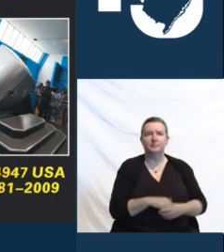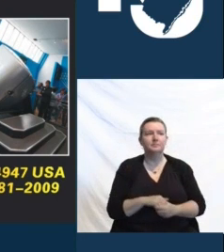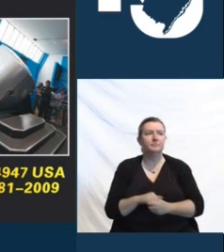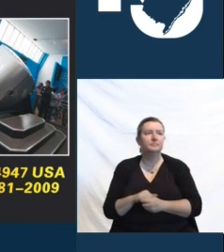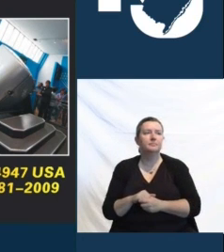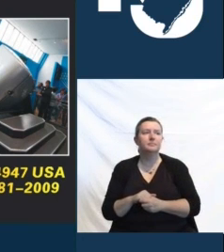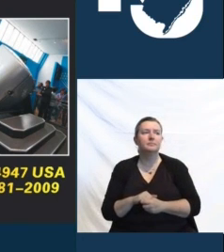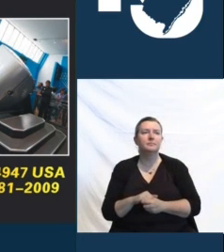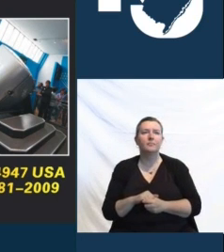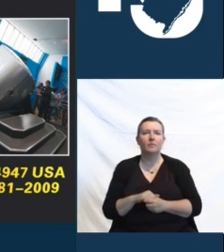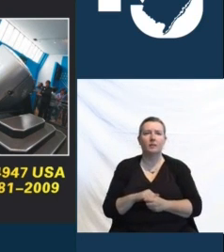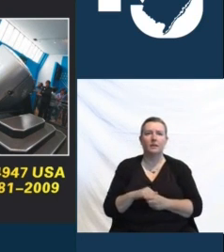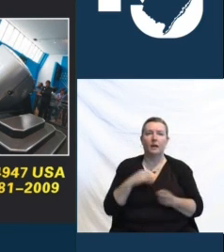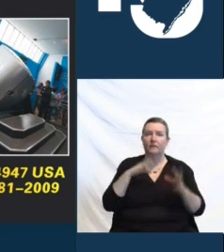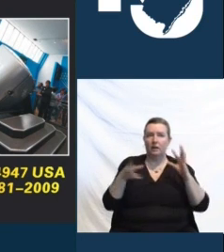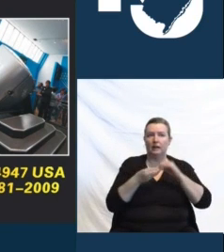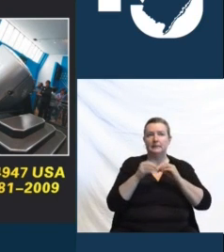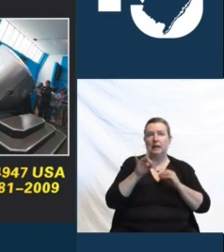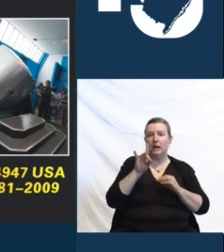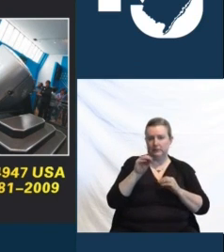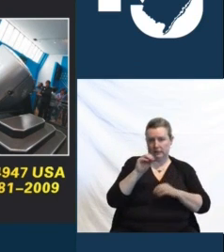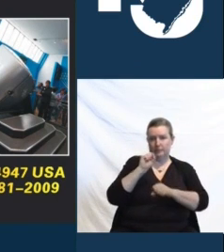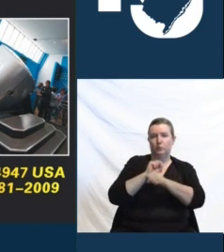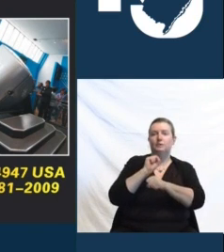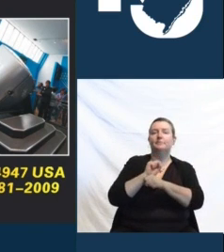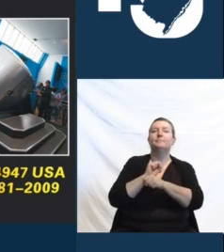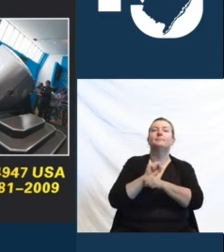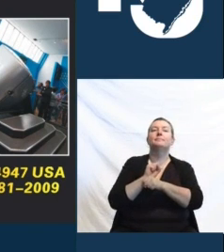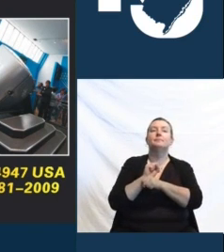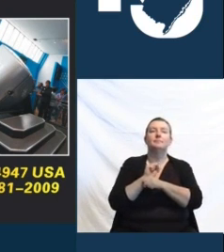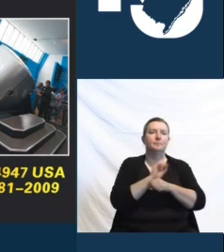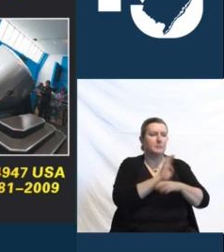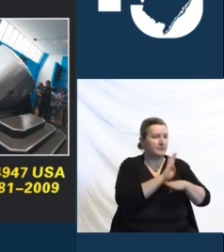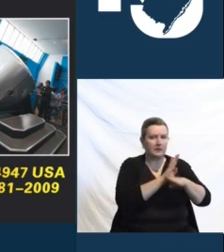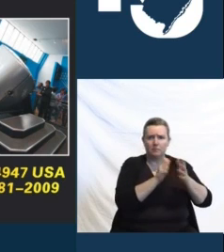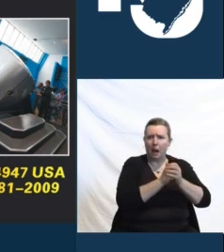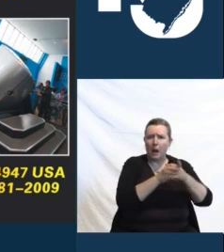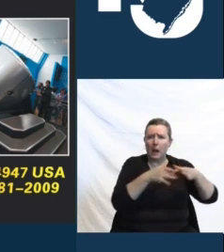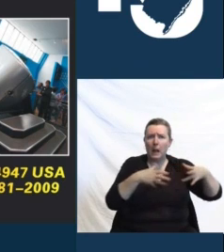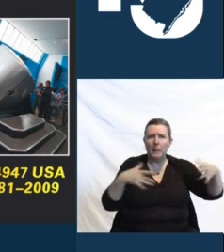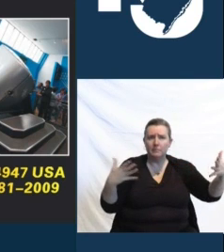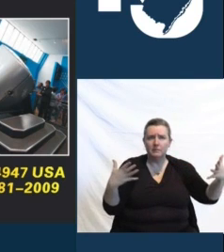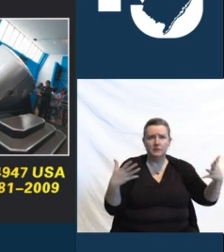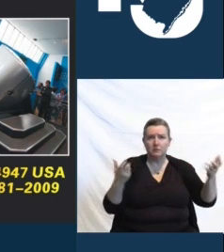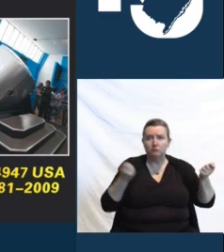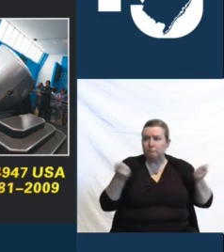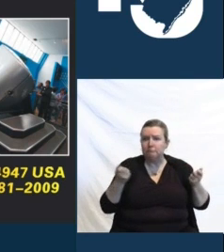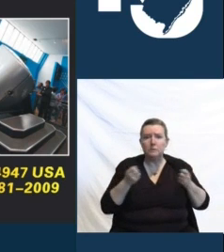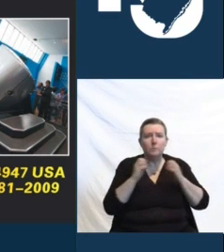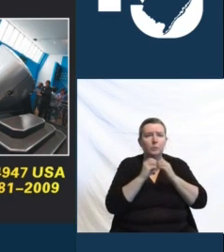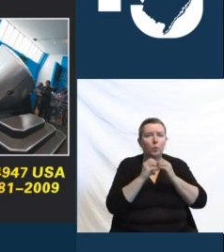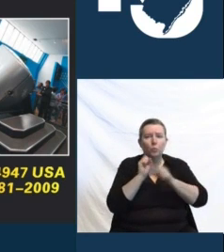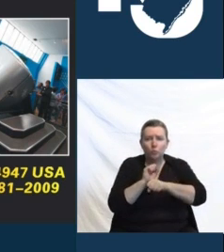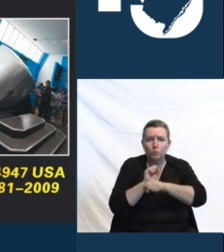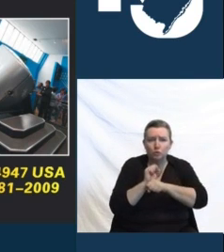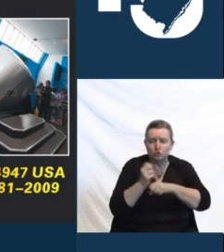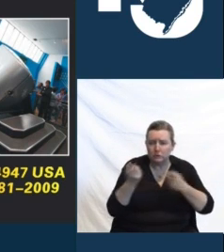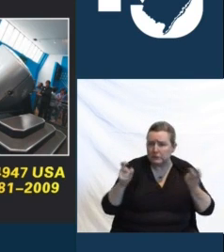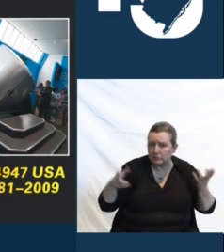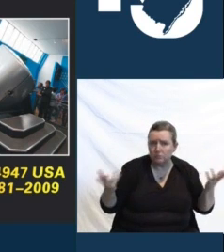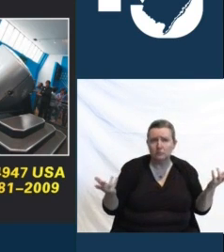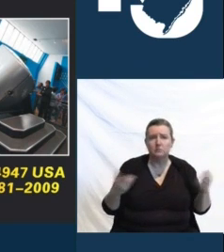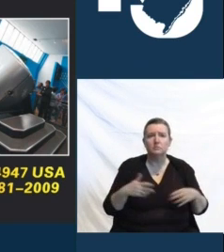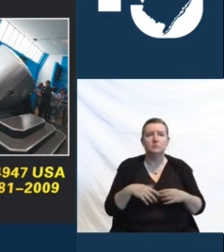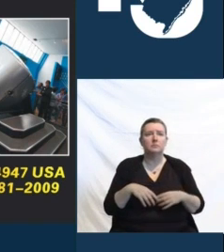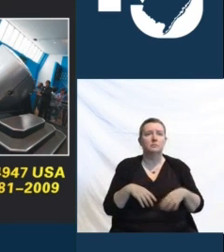employees and his business continually expanding, Frank knew he would need to bring on additional talent. Through Return and Earn, he found that